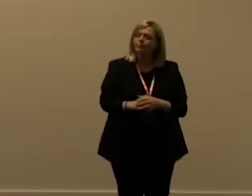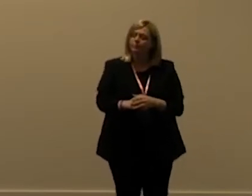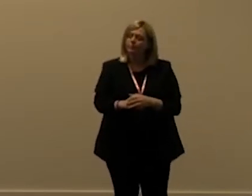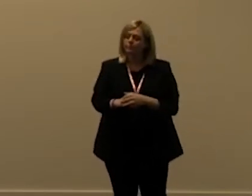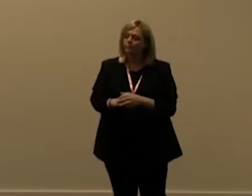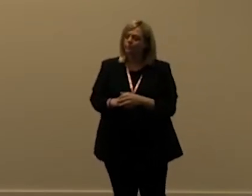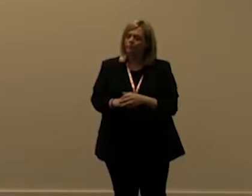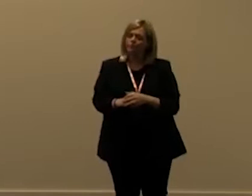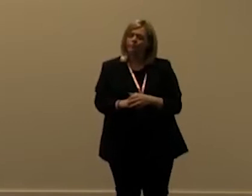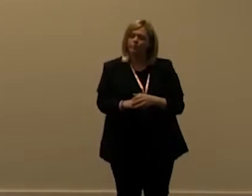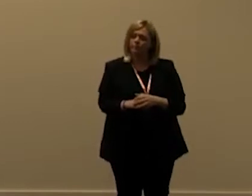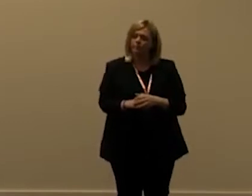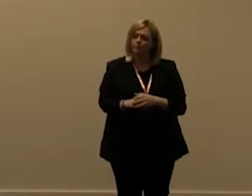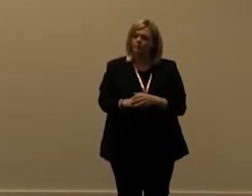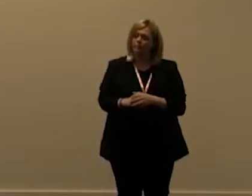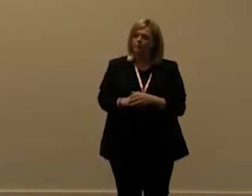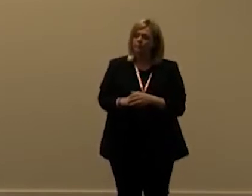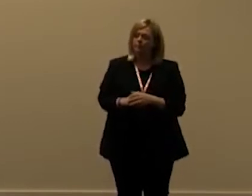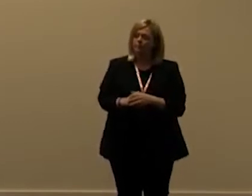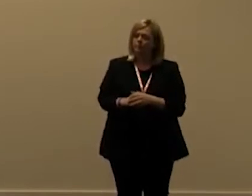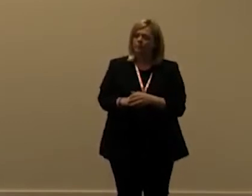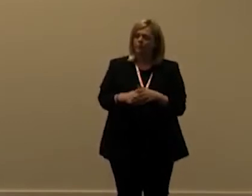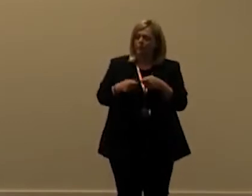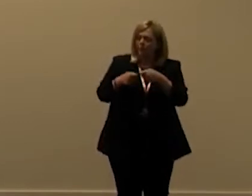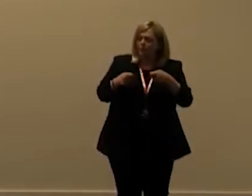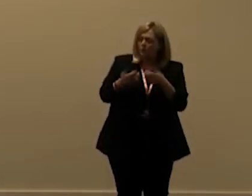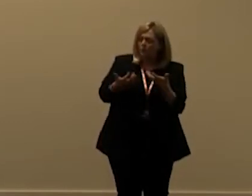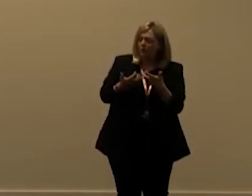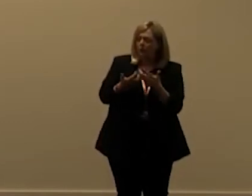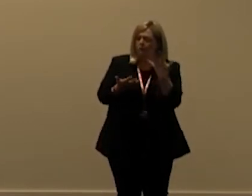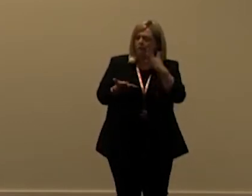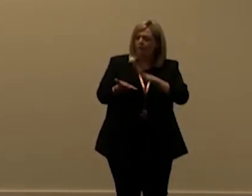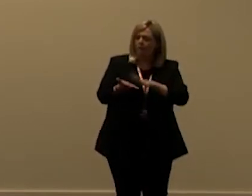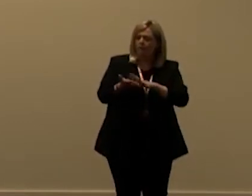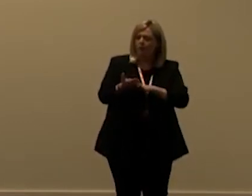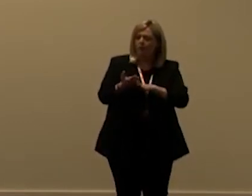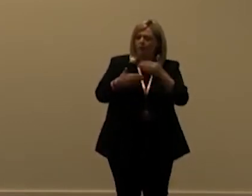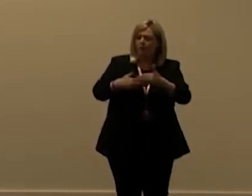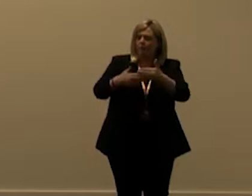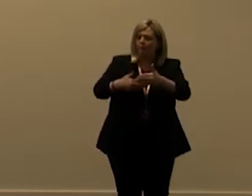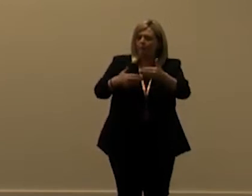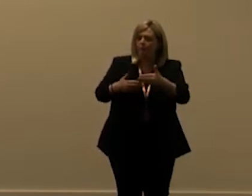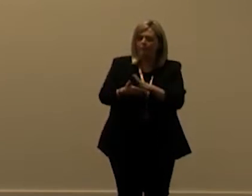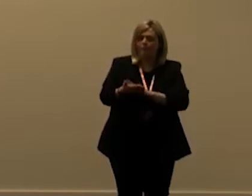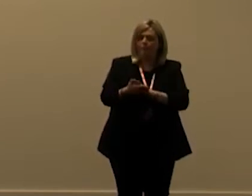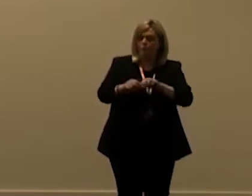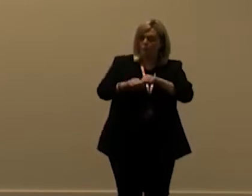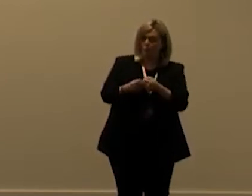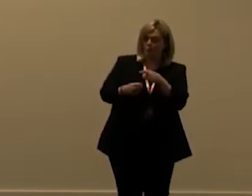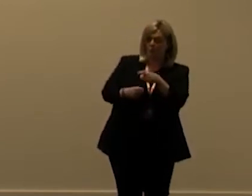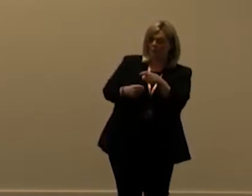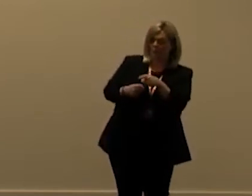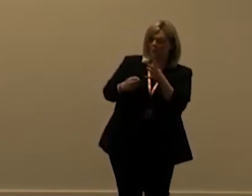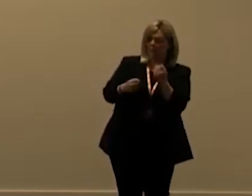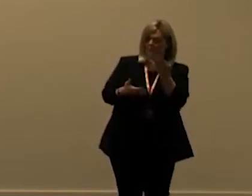clusters it is measured in five minute rolling windows meaning that if you break it you have to have you are like in a